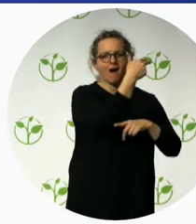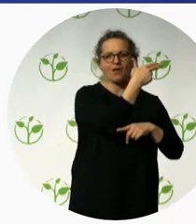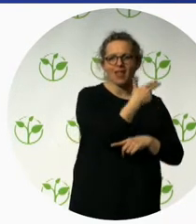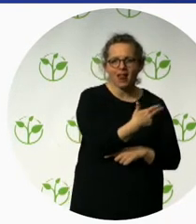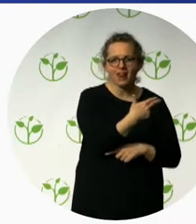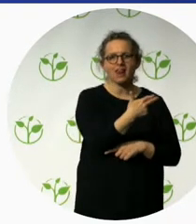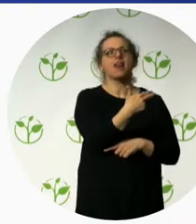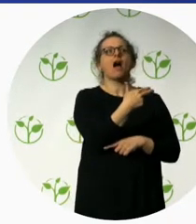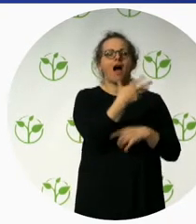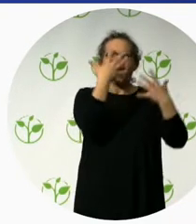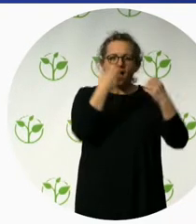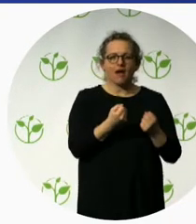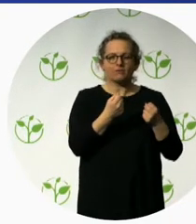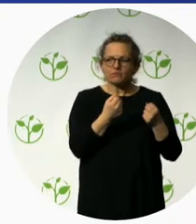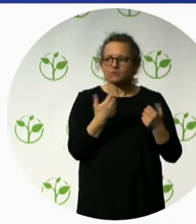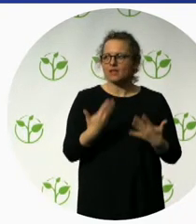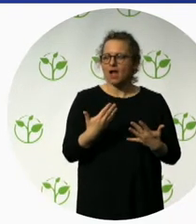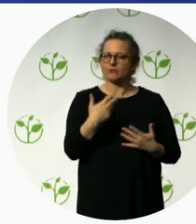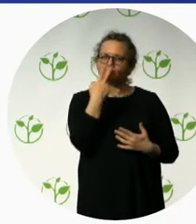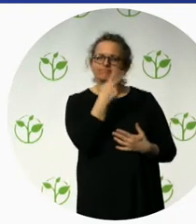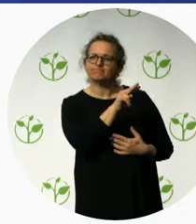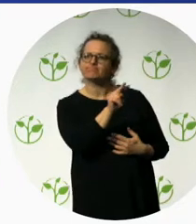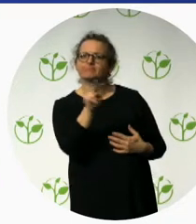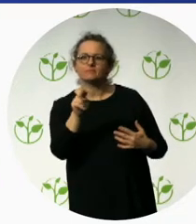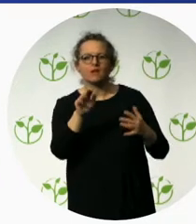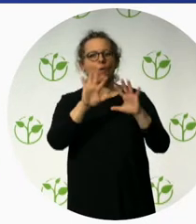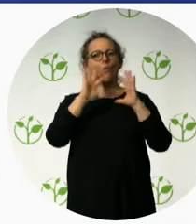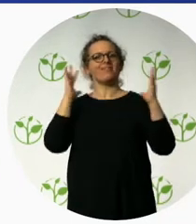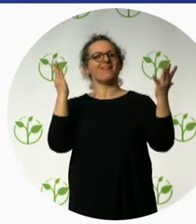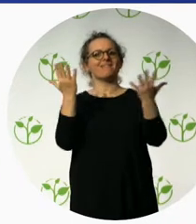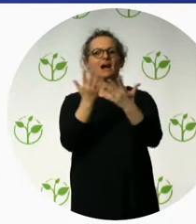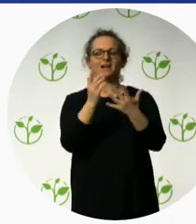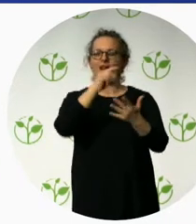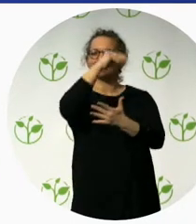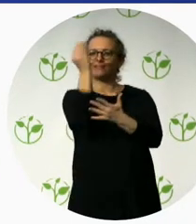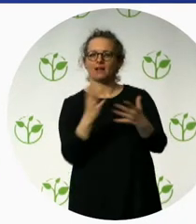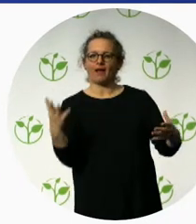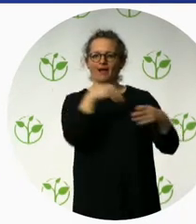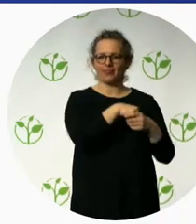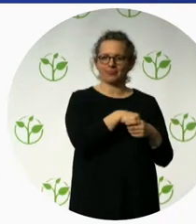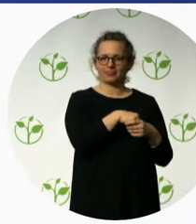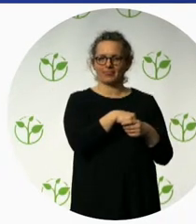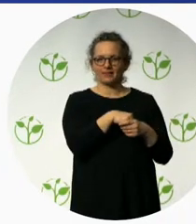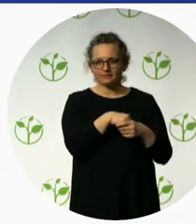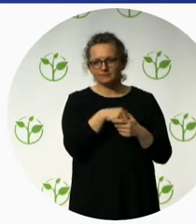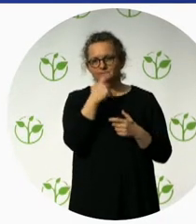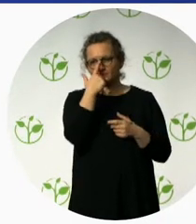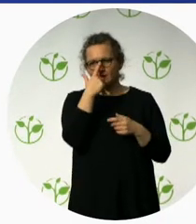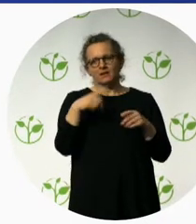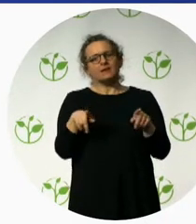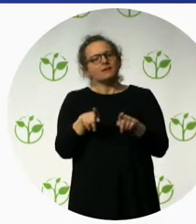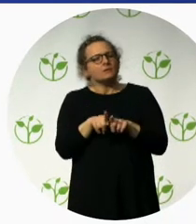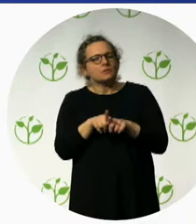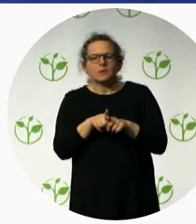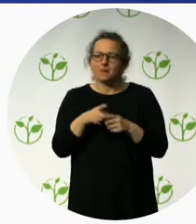their infrastructure. There's not many accessible transportations, but we have identified some that